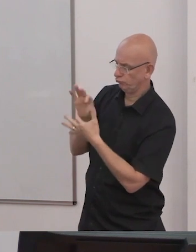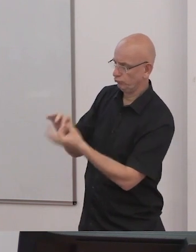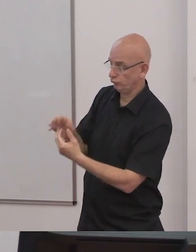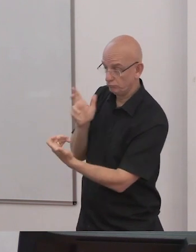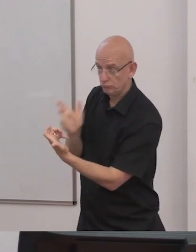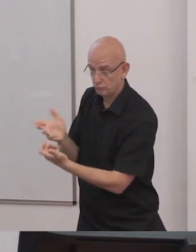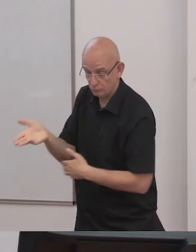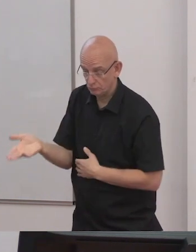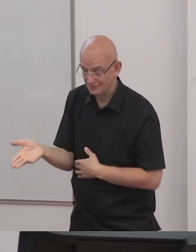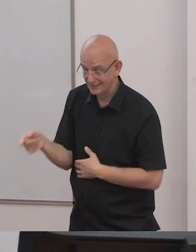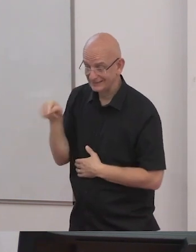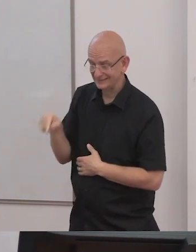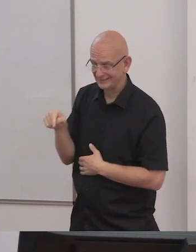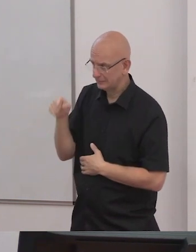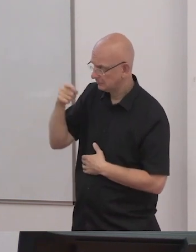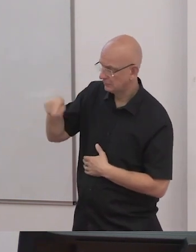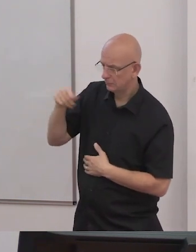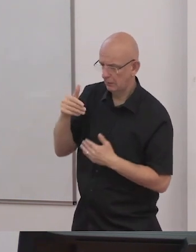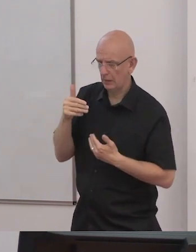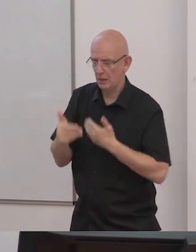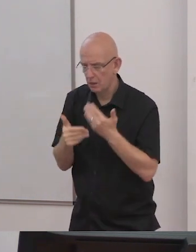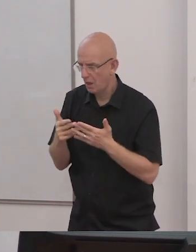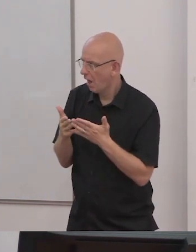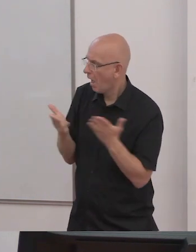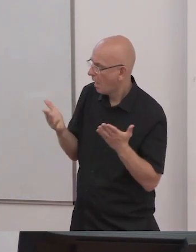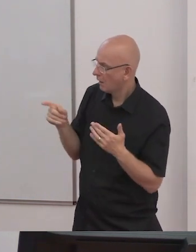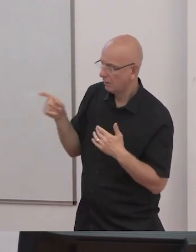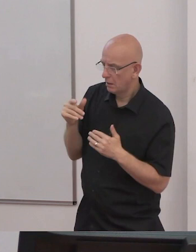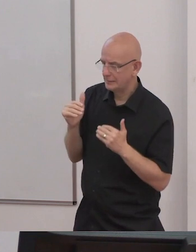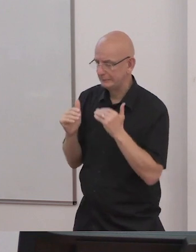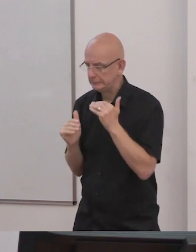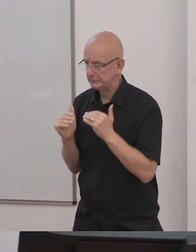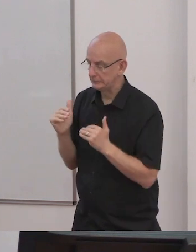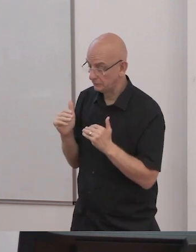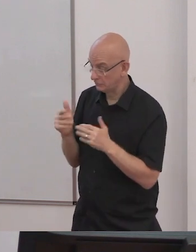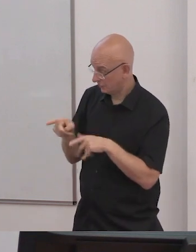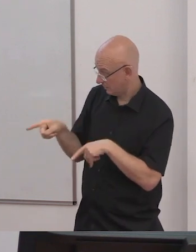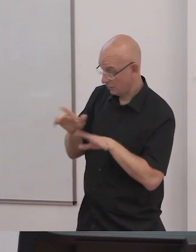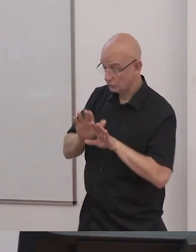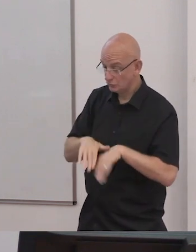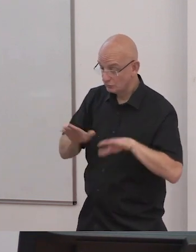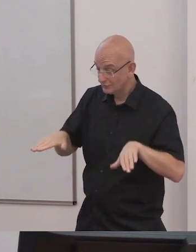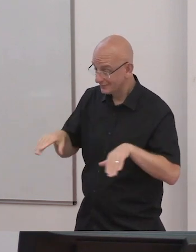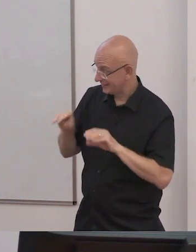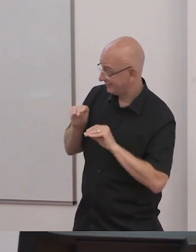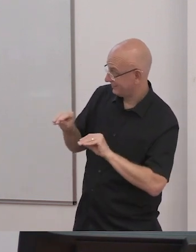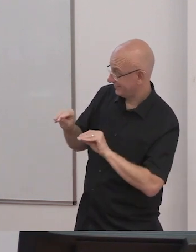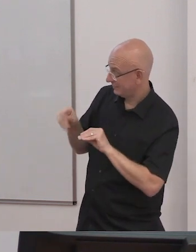are educated with children who are not disabled so there is a continuous